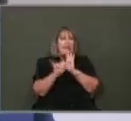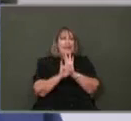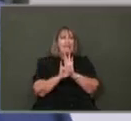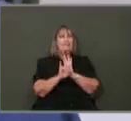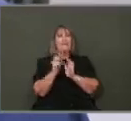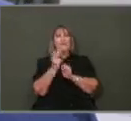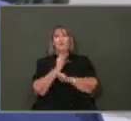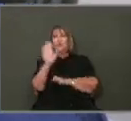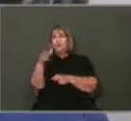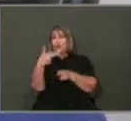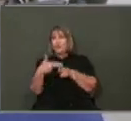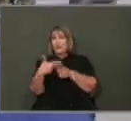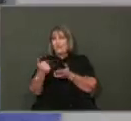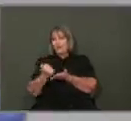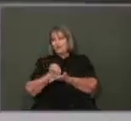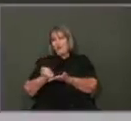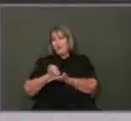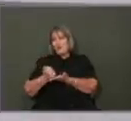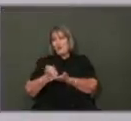name.